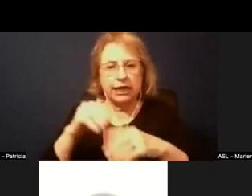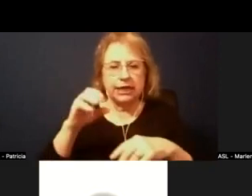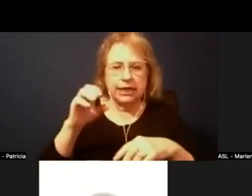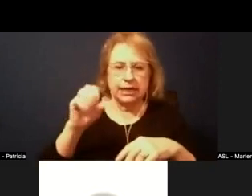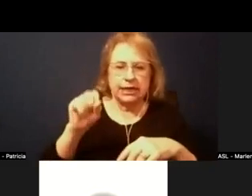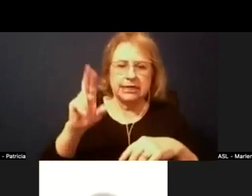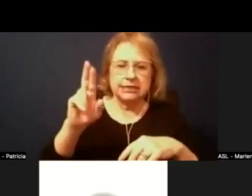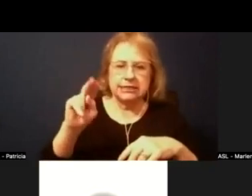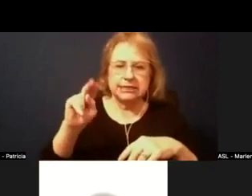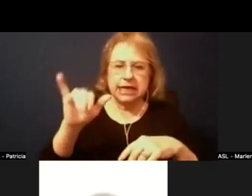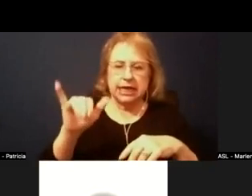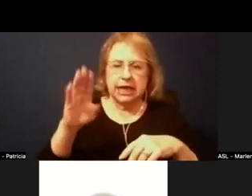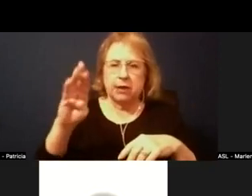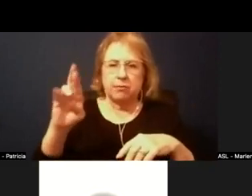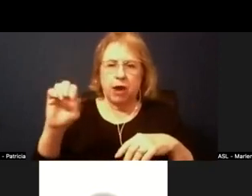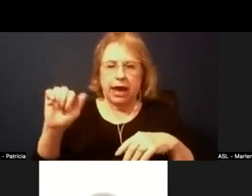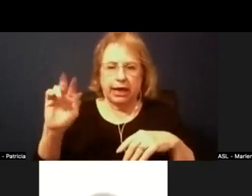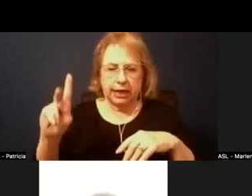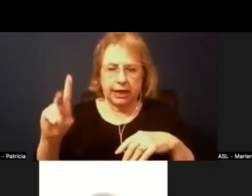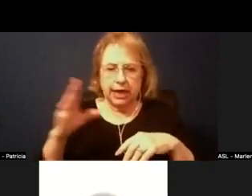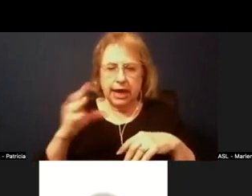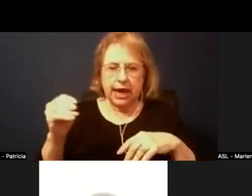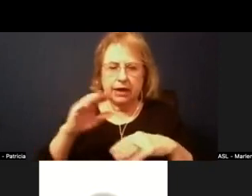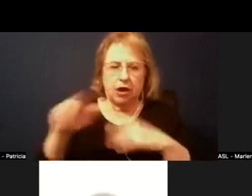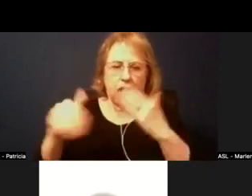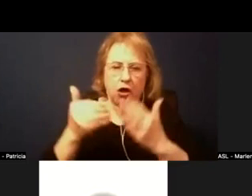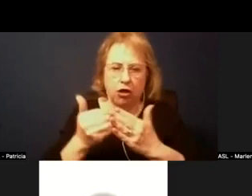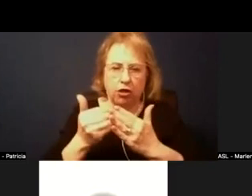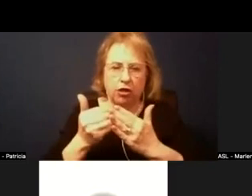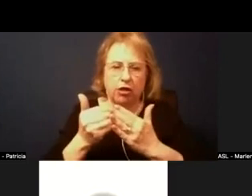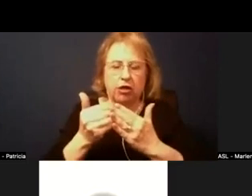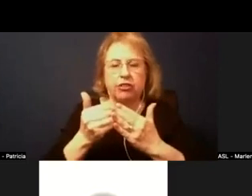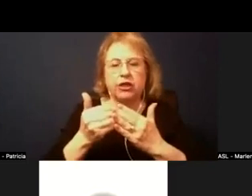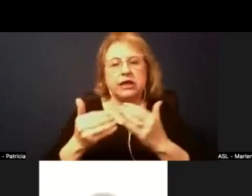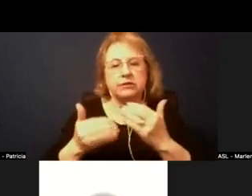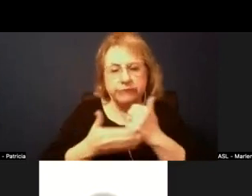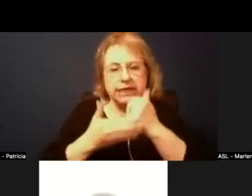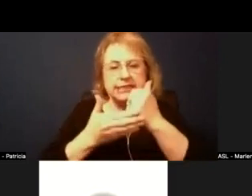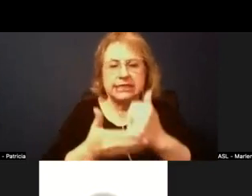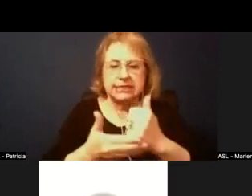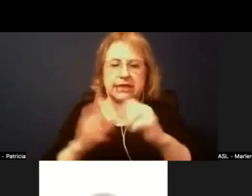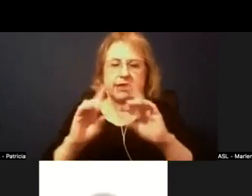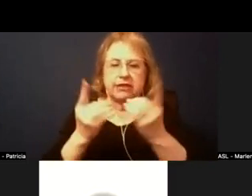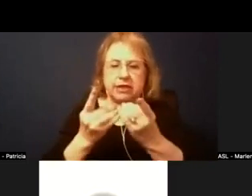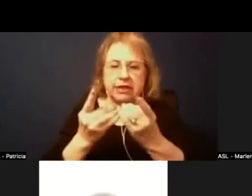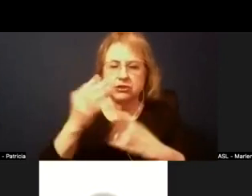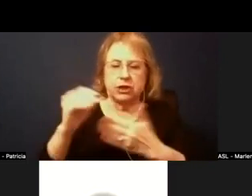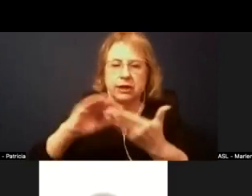assistance that the district and the community is providing. We also talked about housing insecurity.